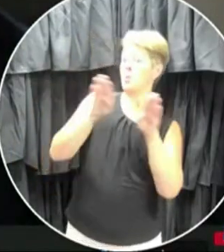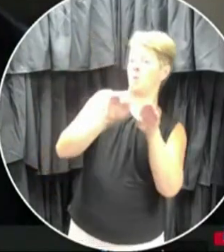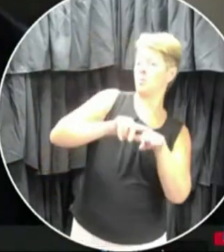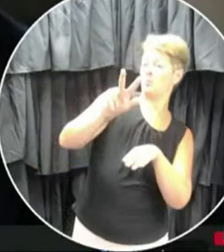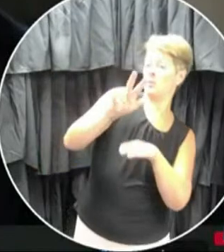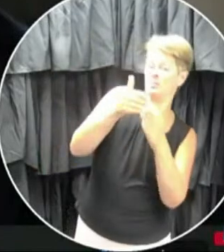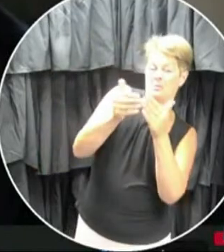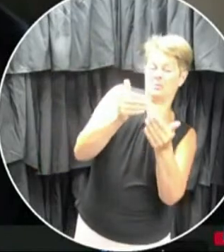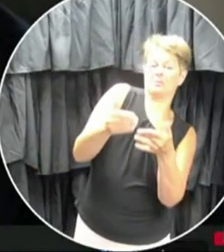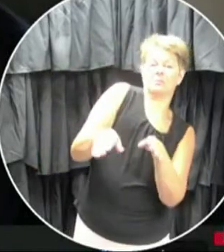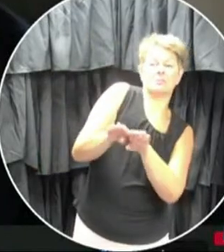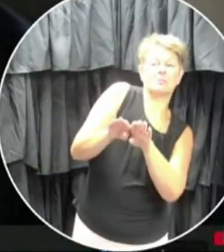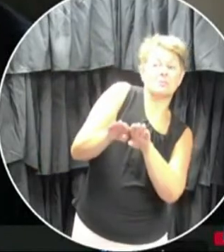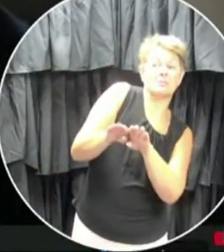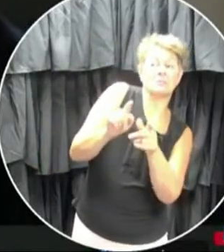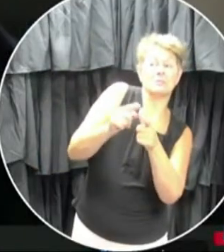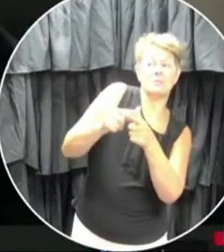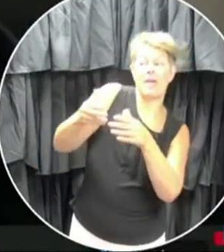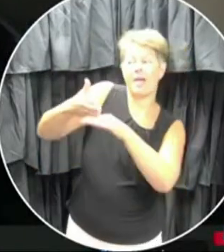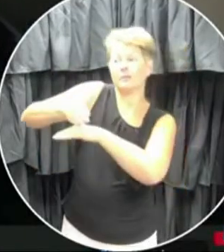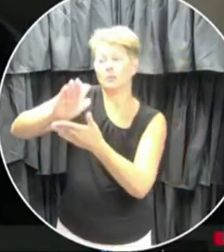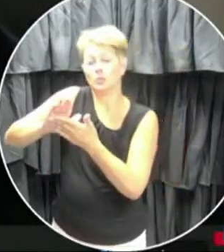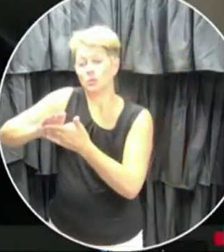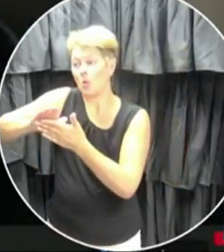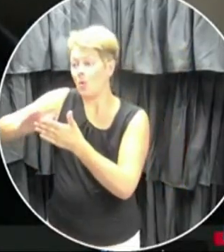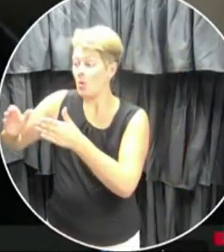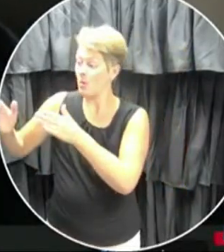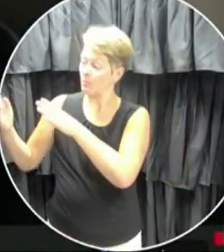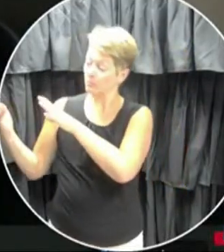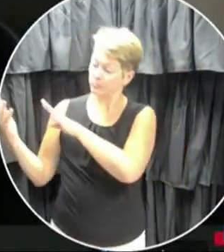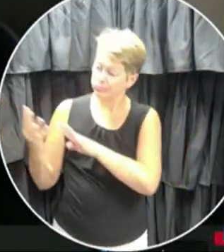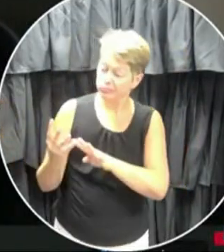time that we can in order to keep schools as clean as possible.